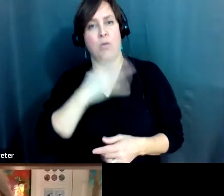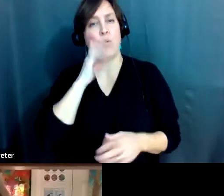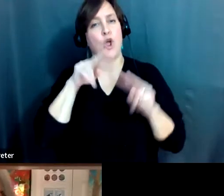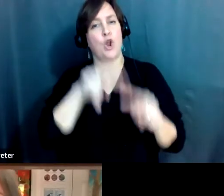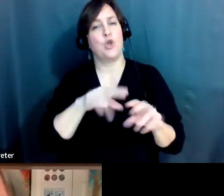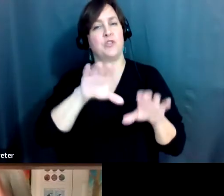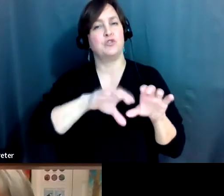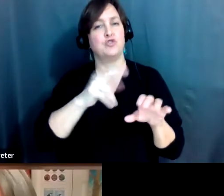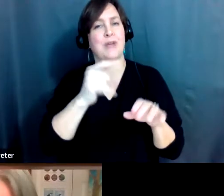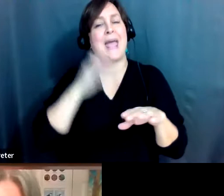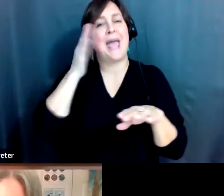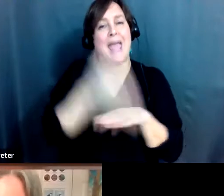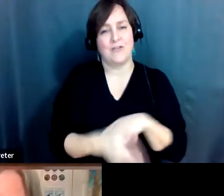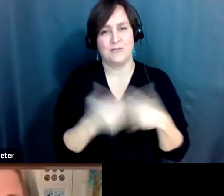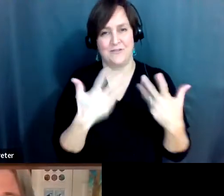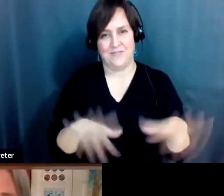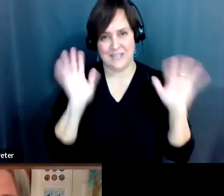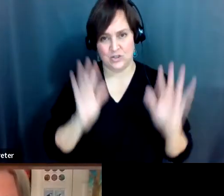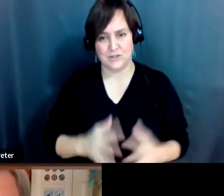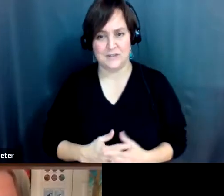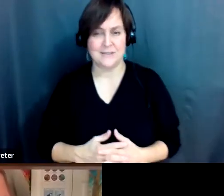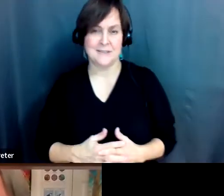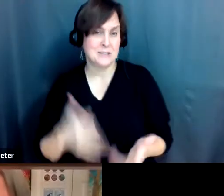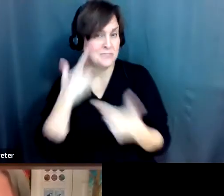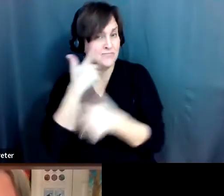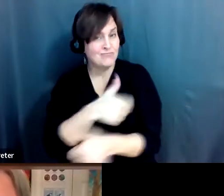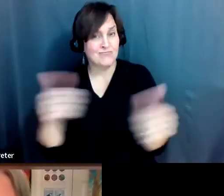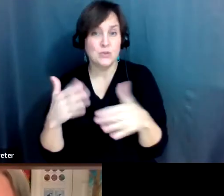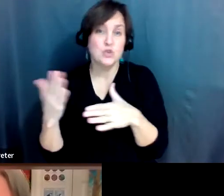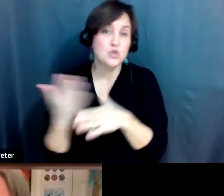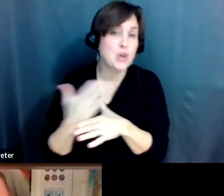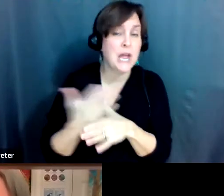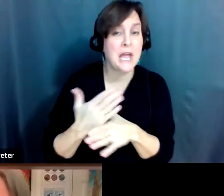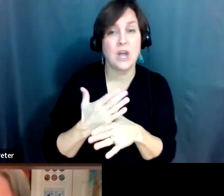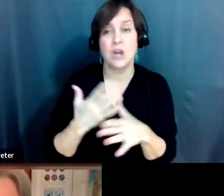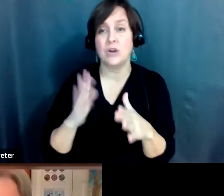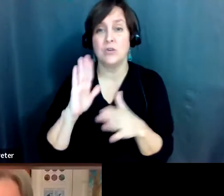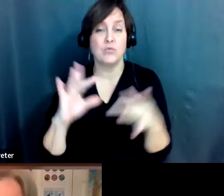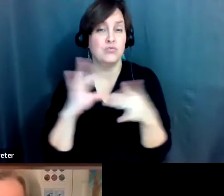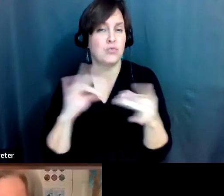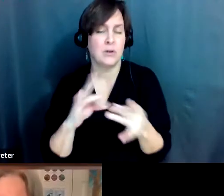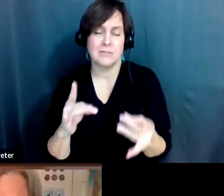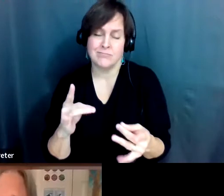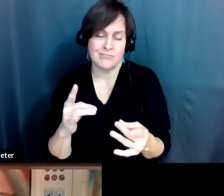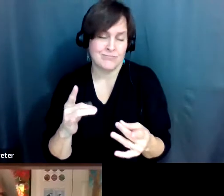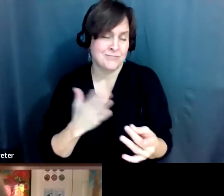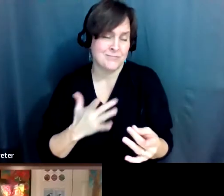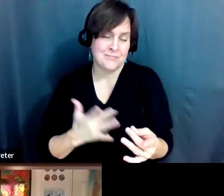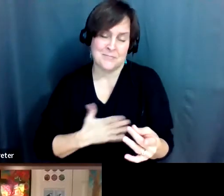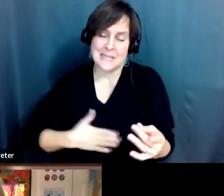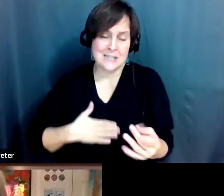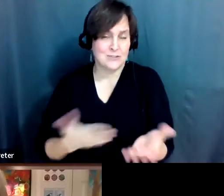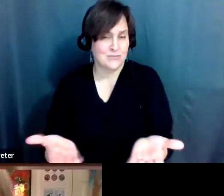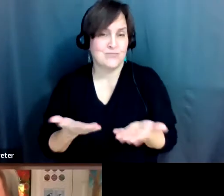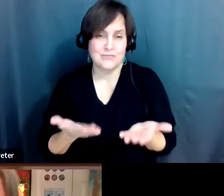other people here today will be looking at the chat. So please feel free if you'd like to share some of your experiences and tips and